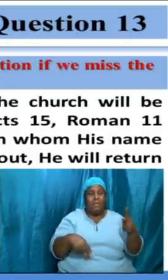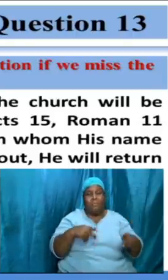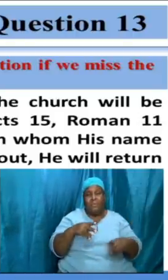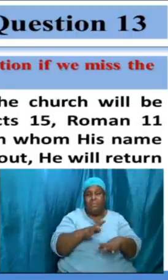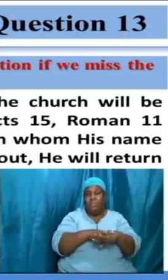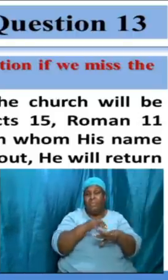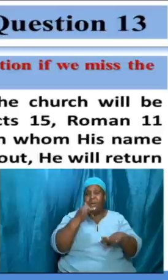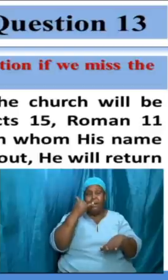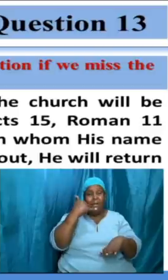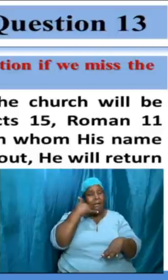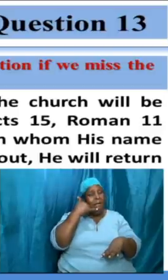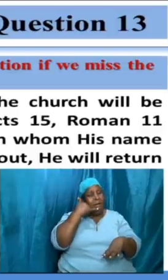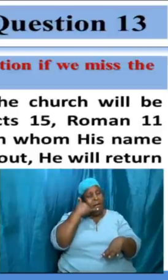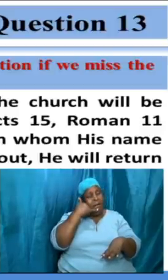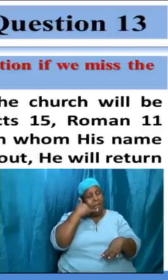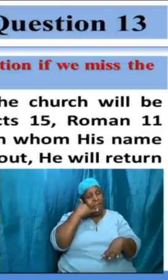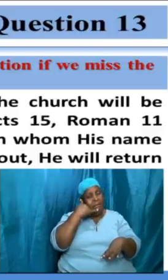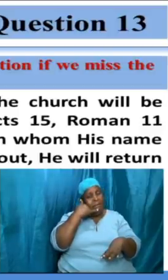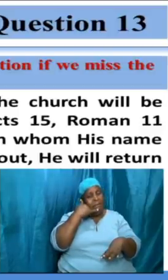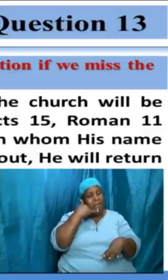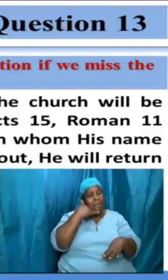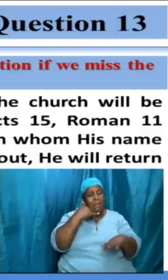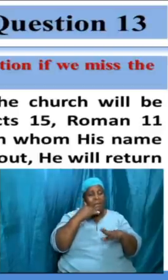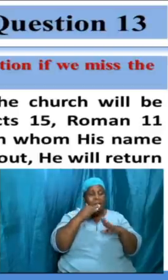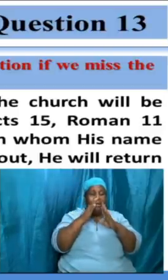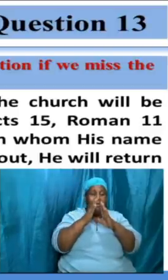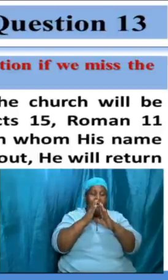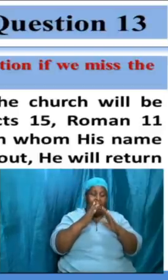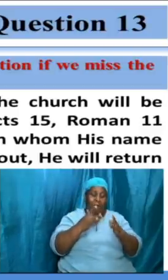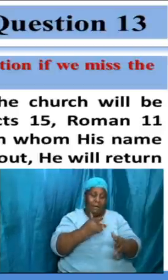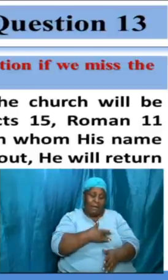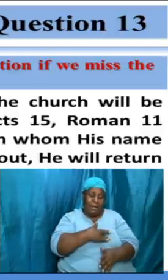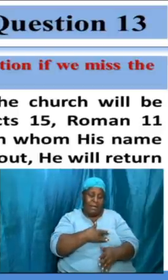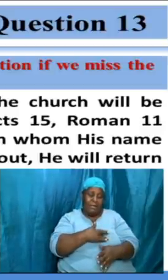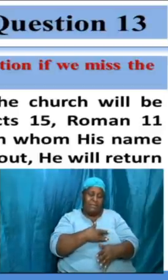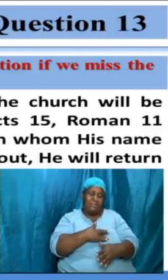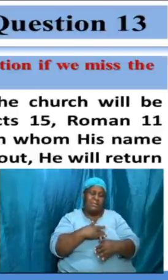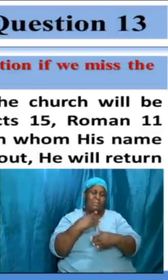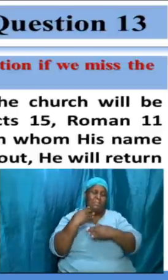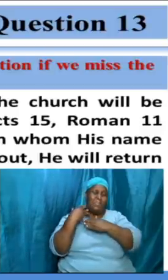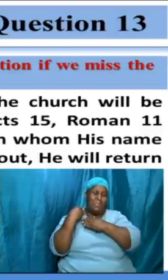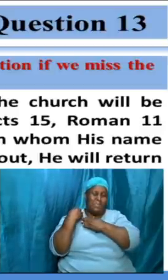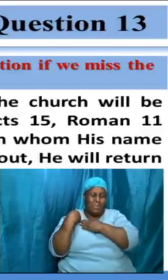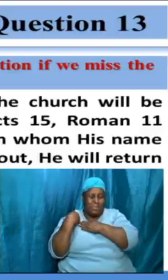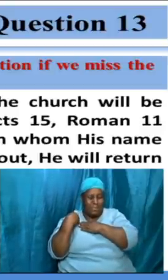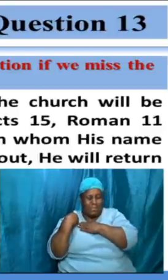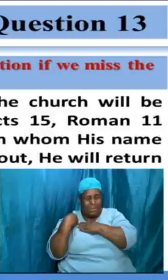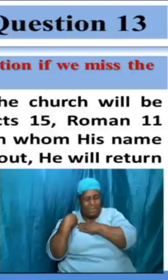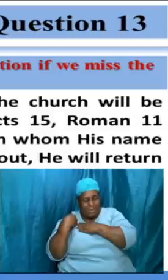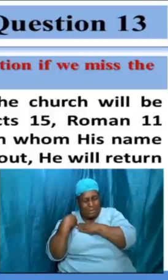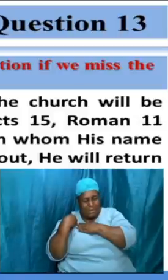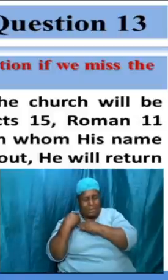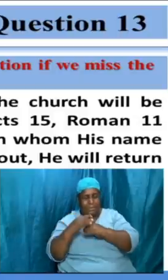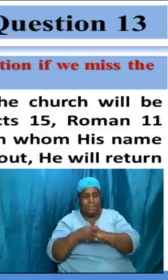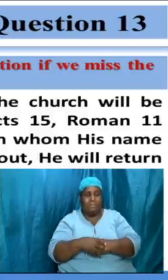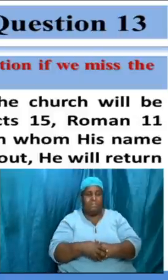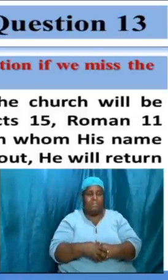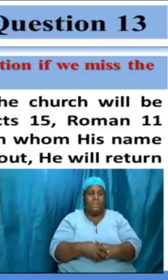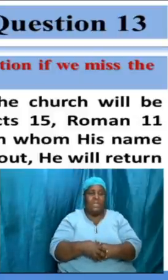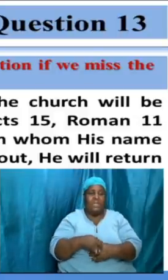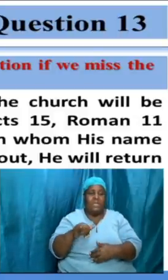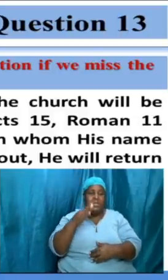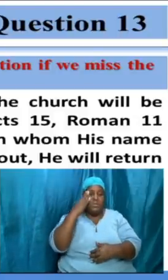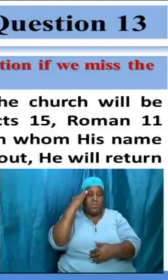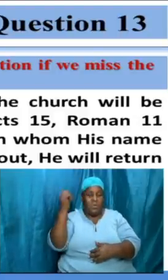their hearts are burdened that's one of the reasons why i pause just